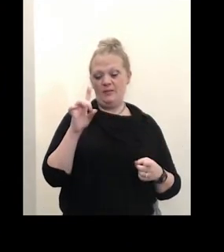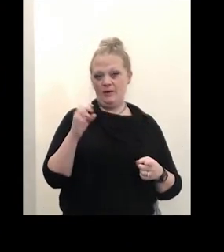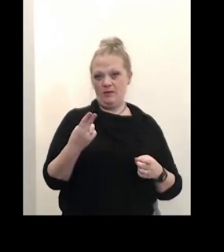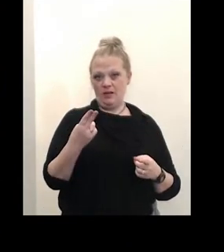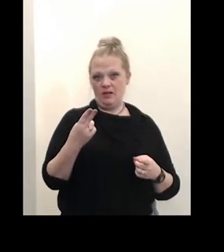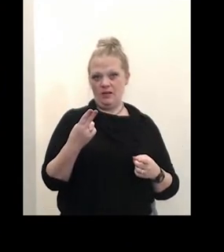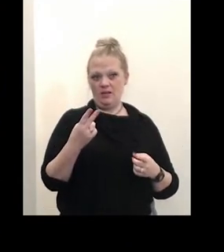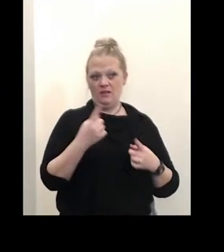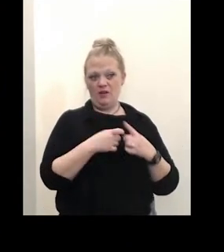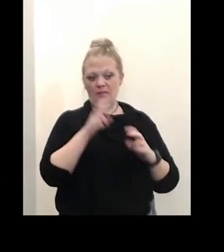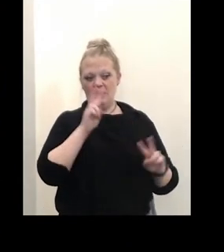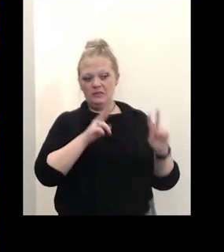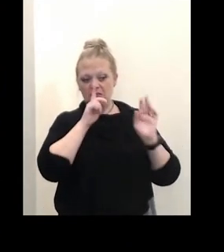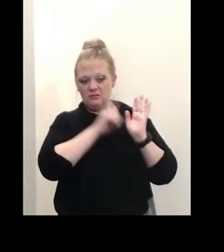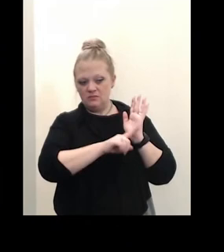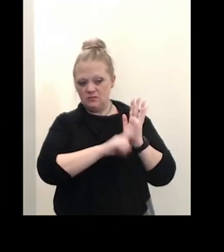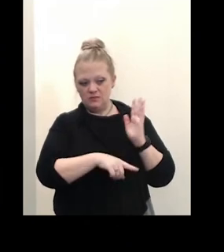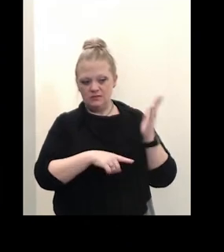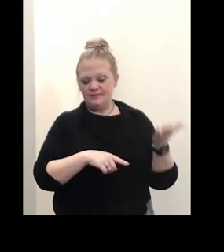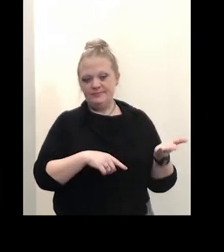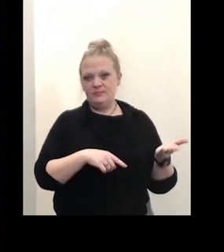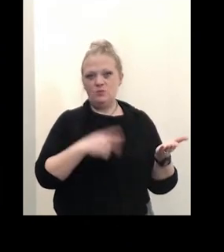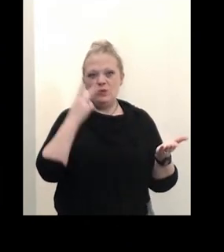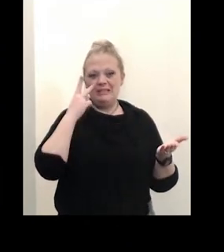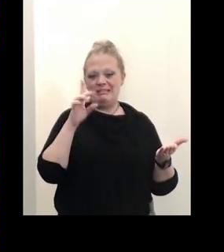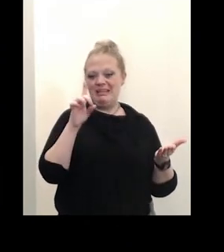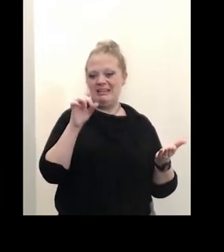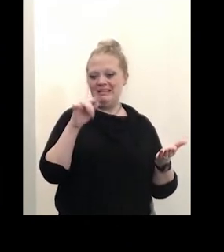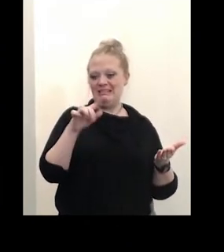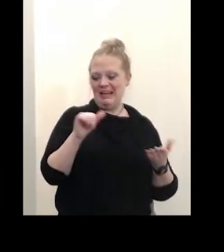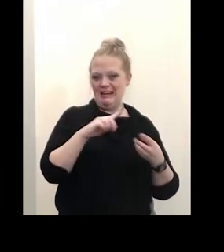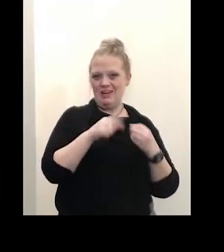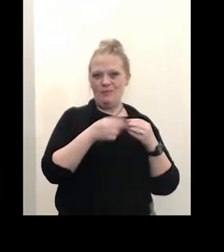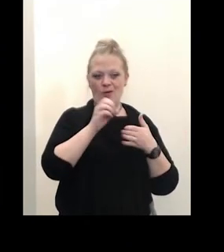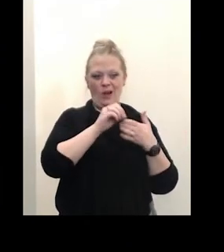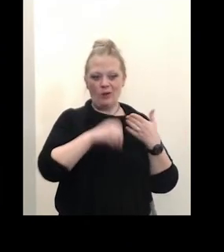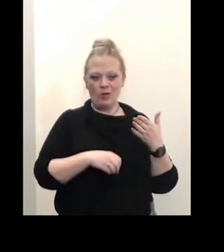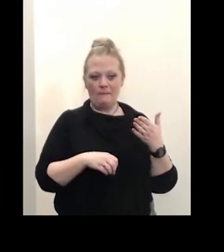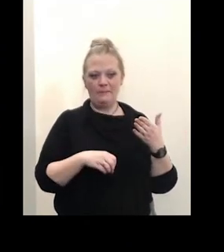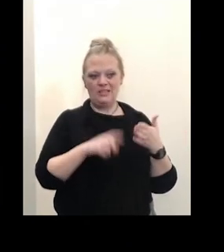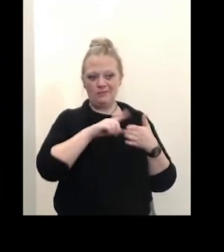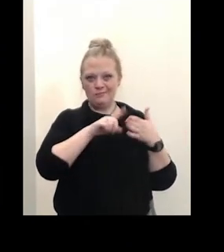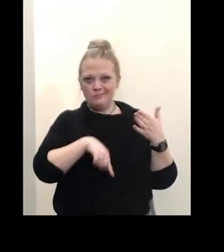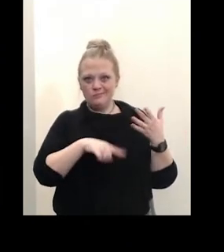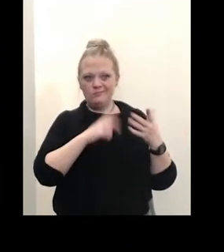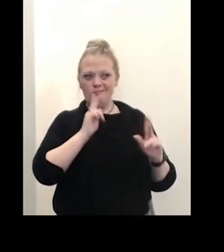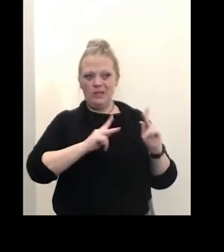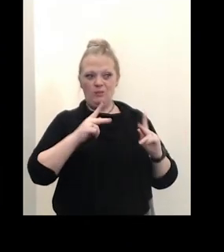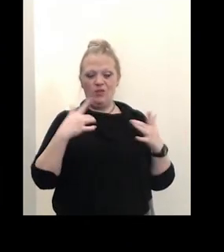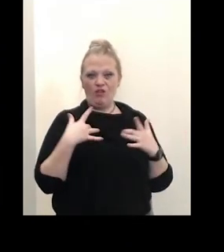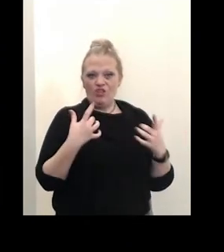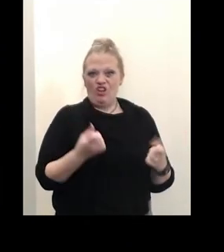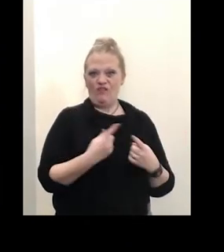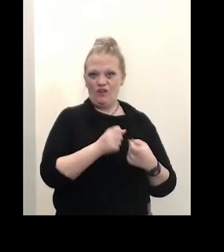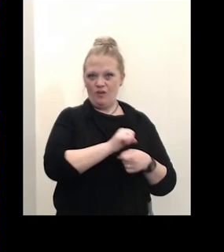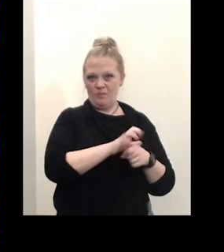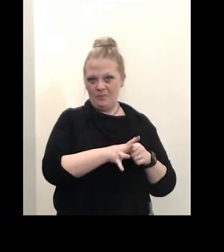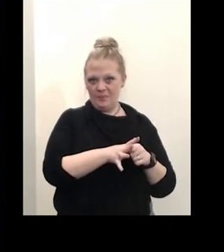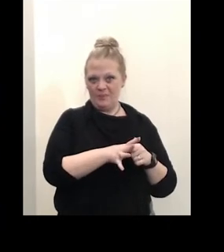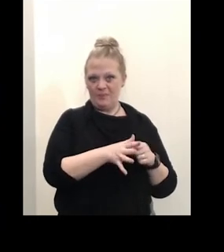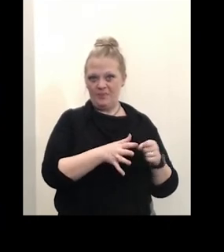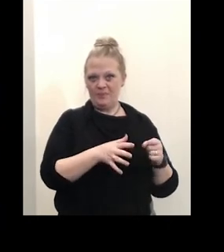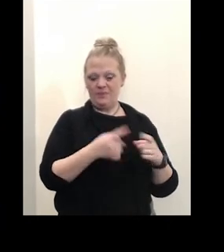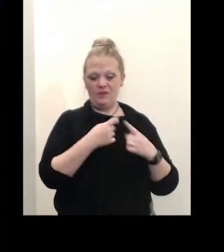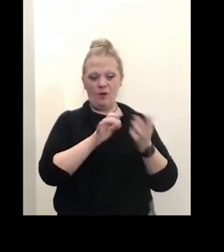side you know we don't receive data about outcomes of people who've uh recovered from covet 19. you know from the medical